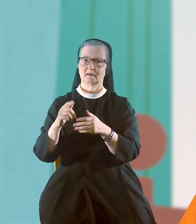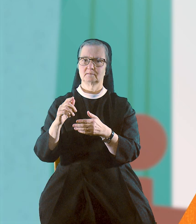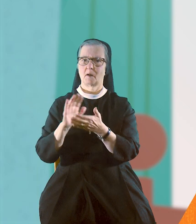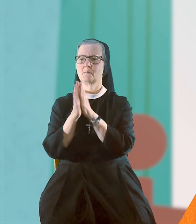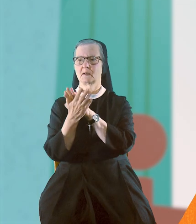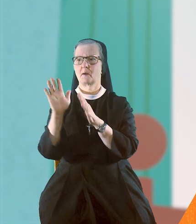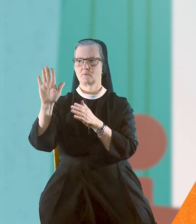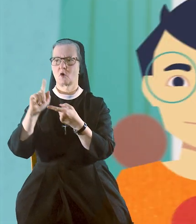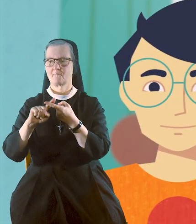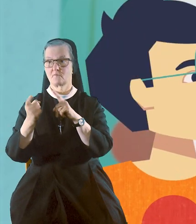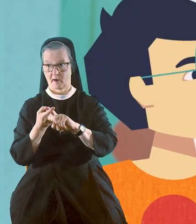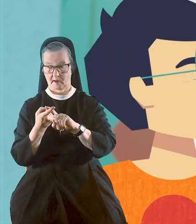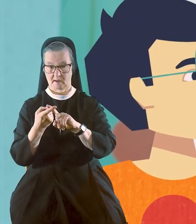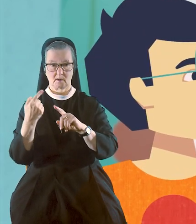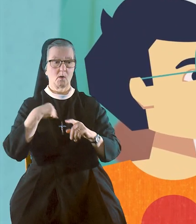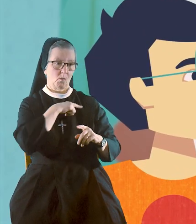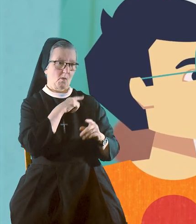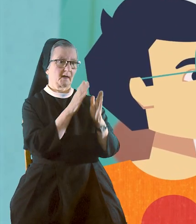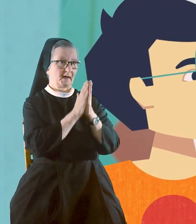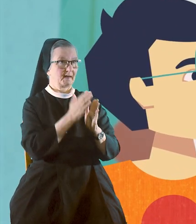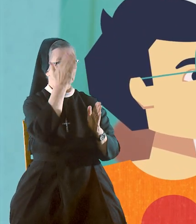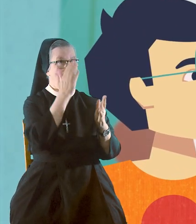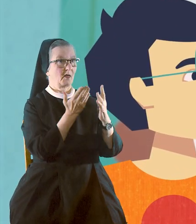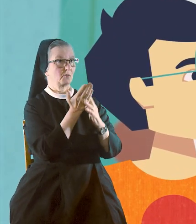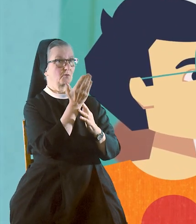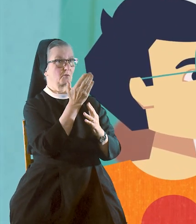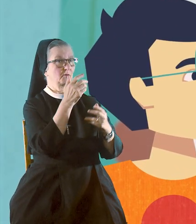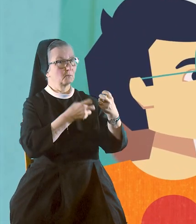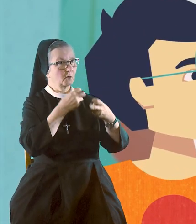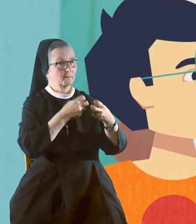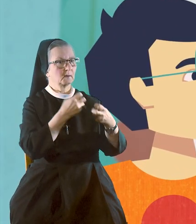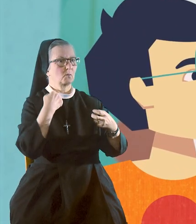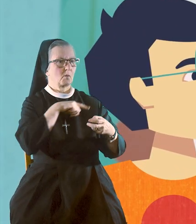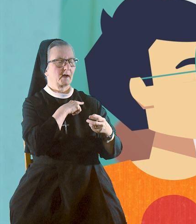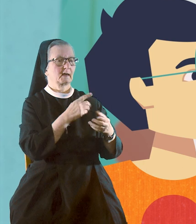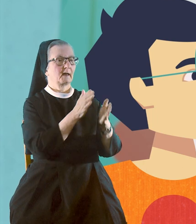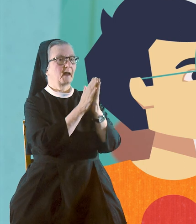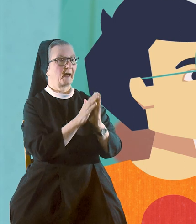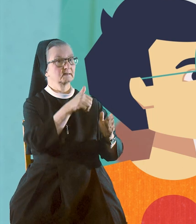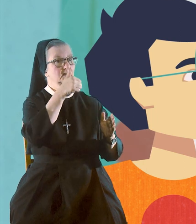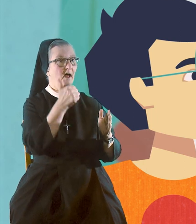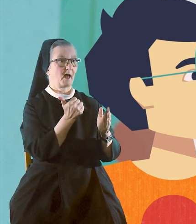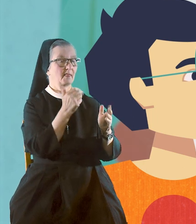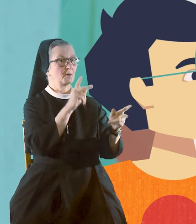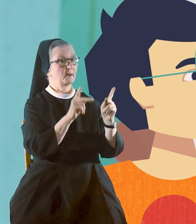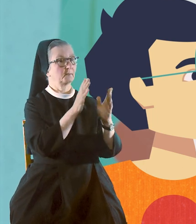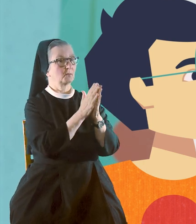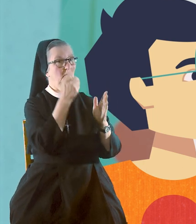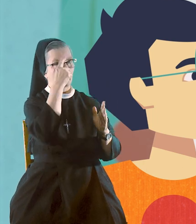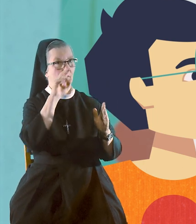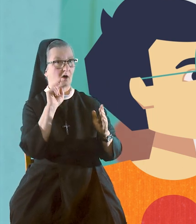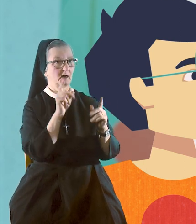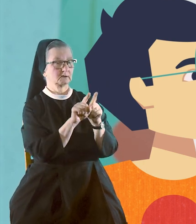I'll be your friend. We can ask God to help us through the trials. We can ask other people to